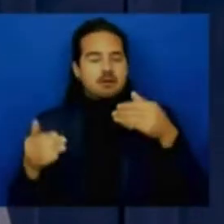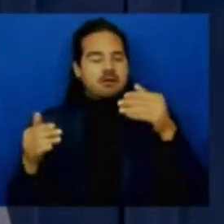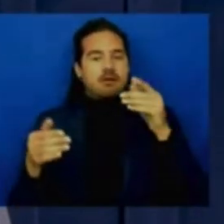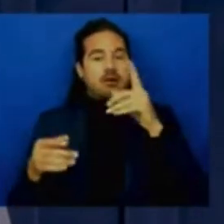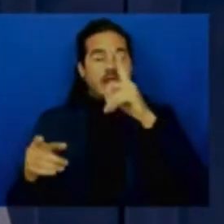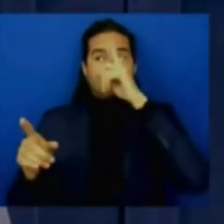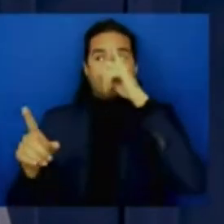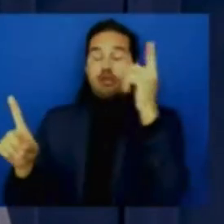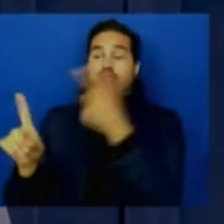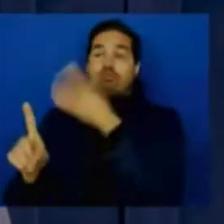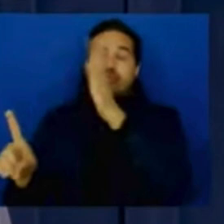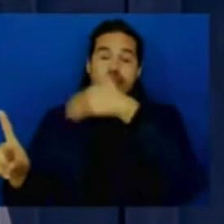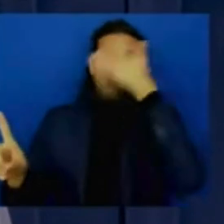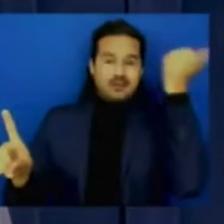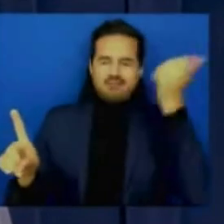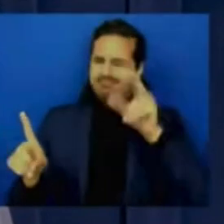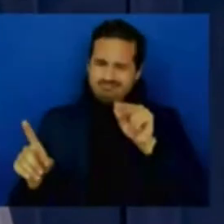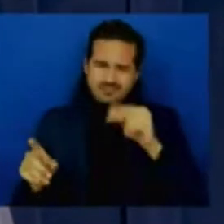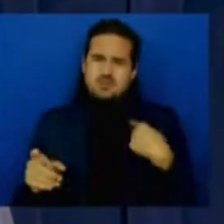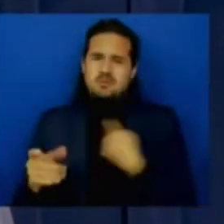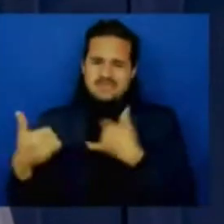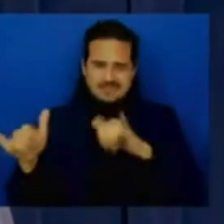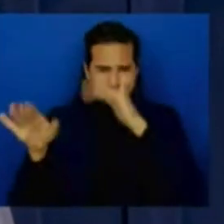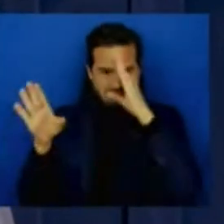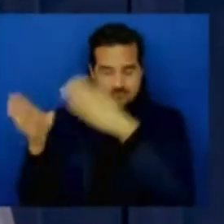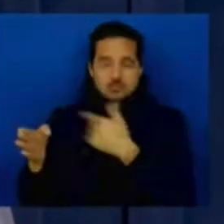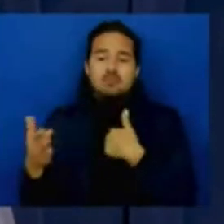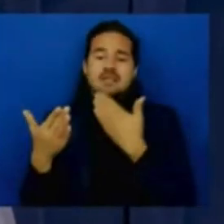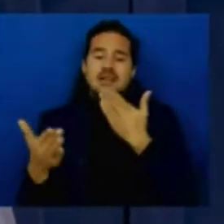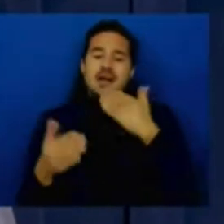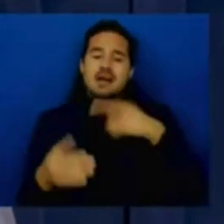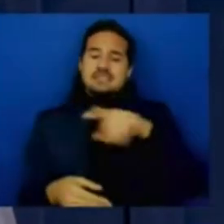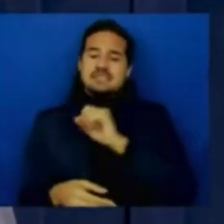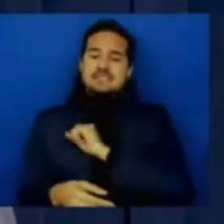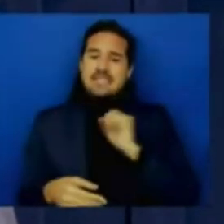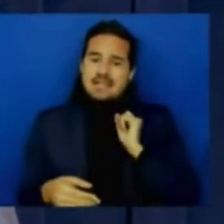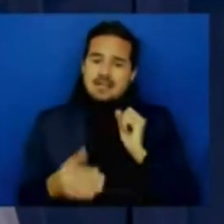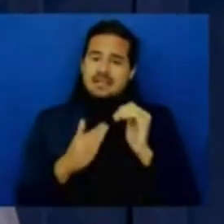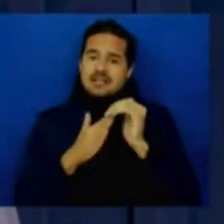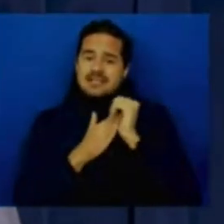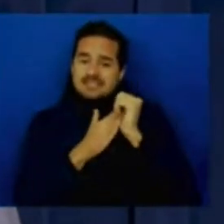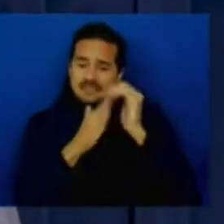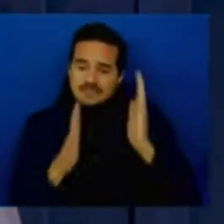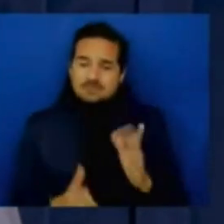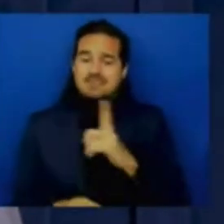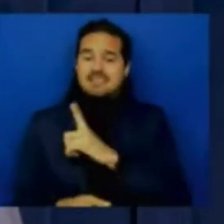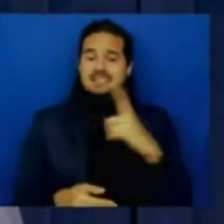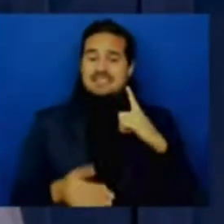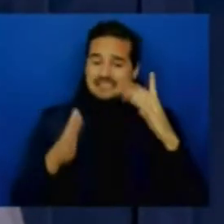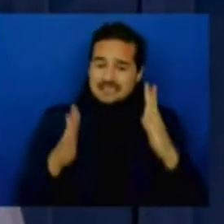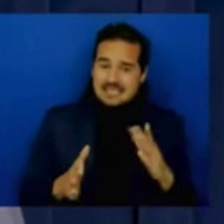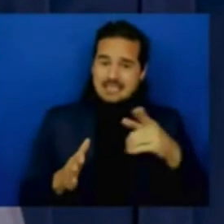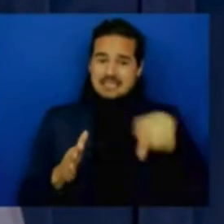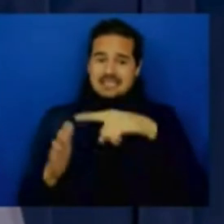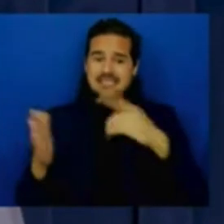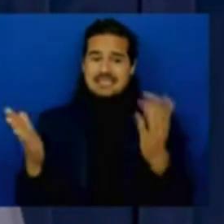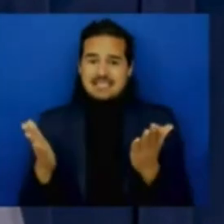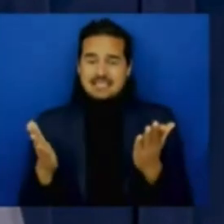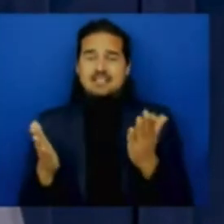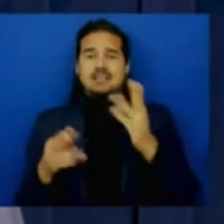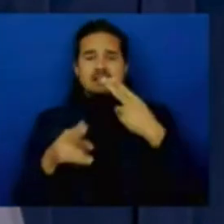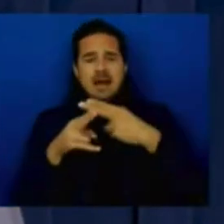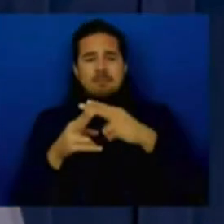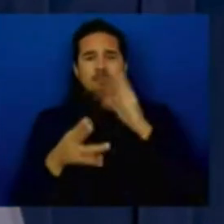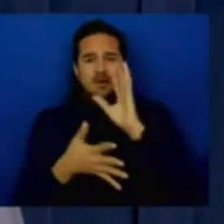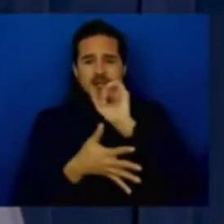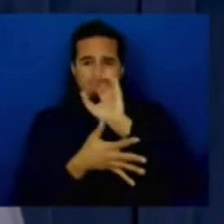the assembly leadership in the senate and i'll be introducing just in a moment pro tem and pro tem will be introducing the speaker uh and i want to compliment them